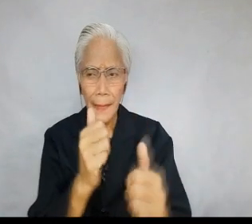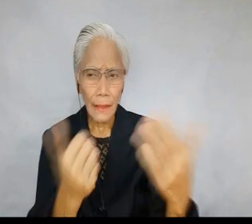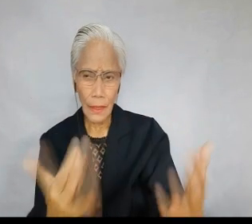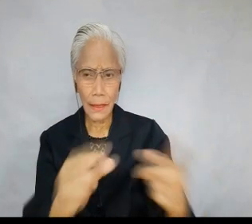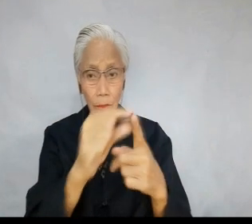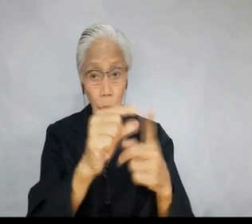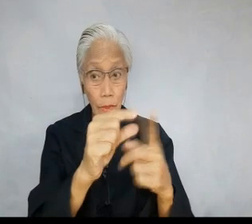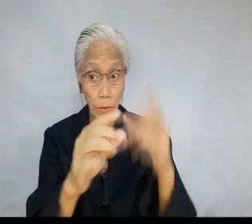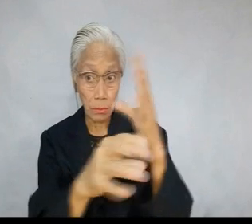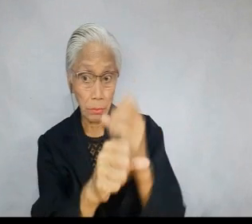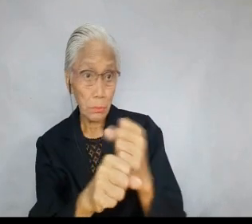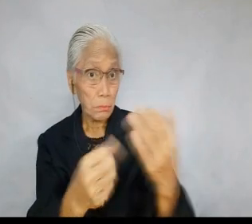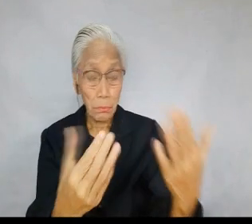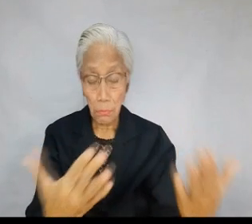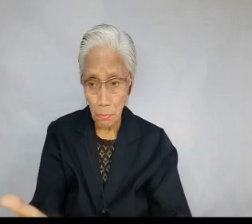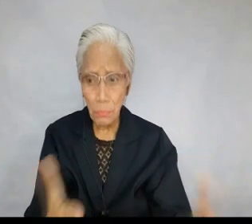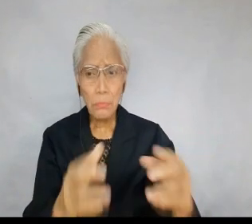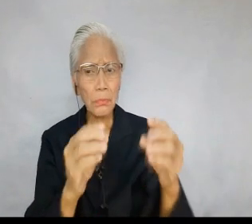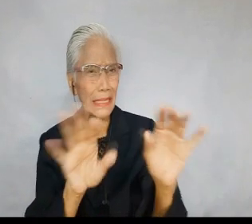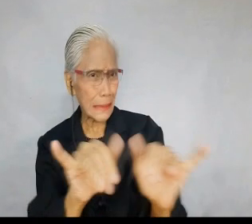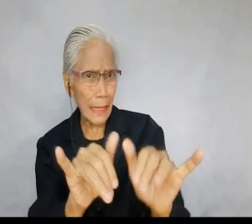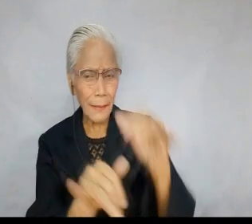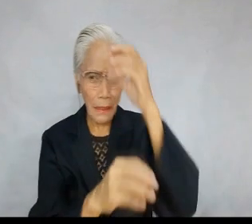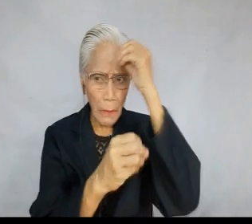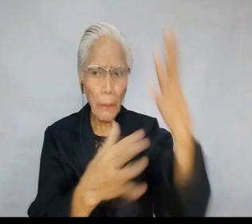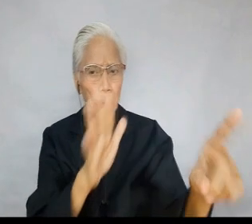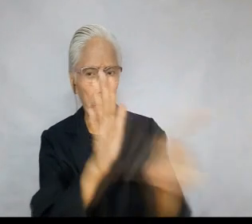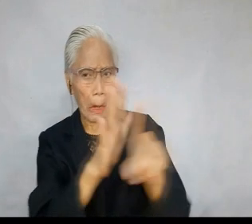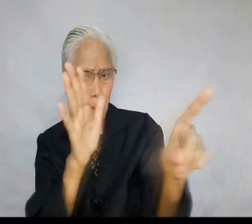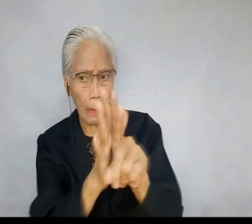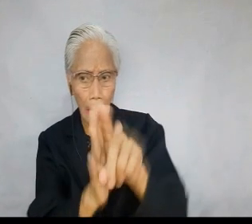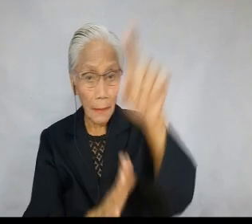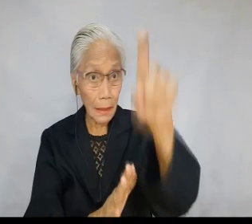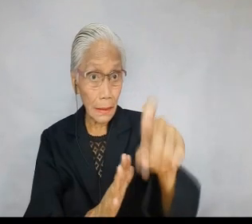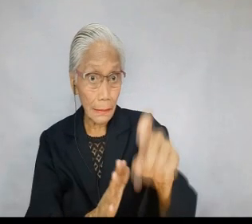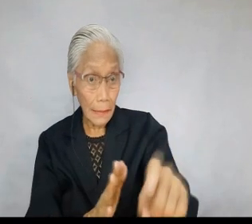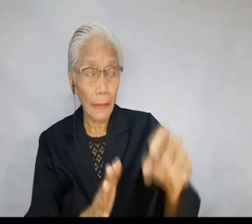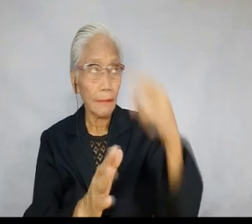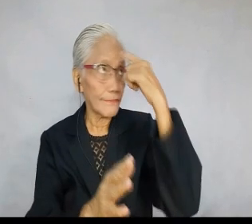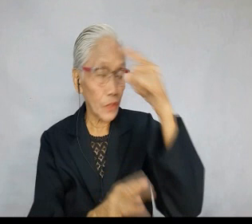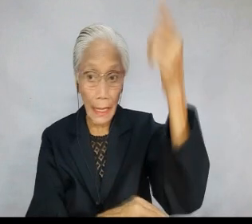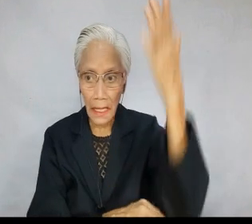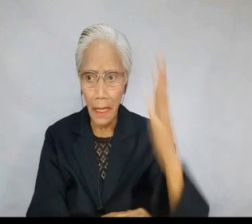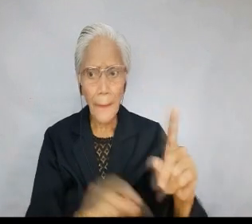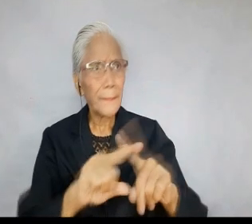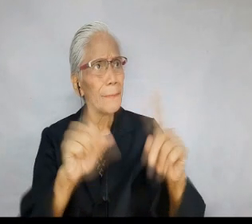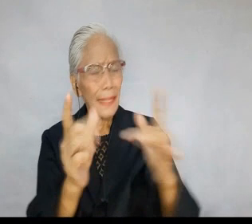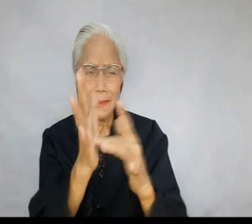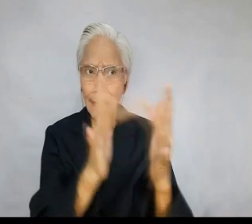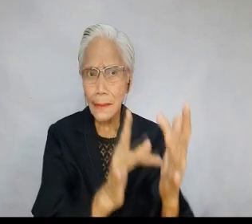for his words to be taken to such a literal extreme, as if the word father was a forbidden word that must only be applied to God.